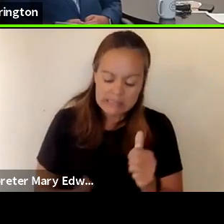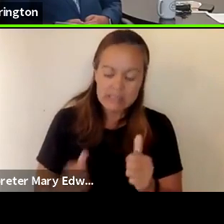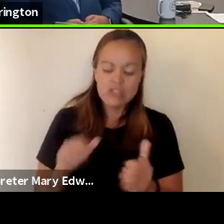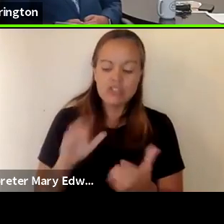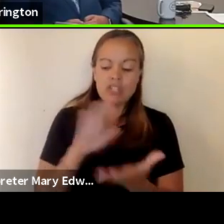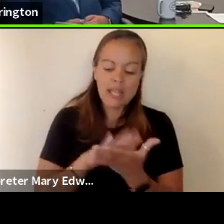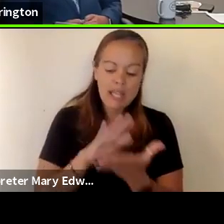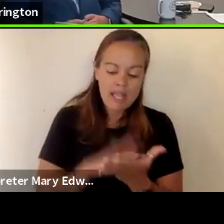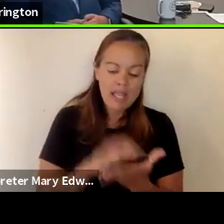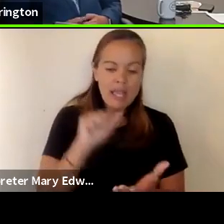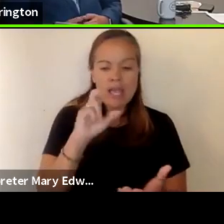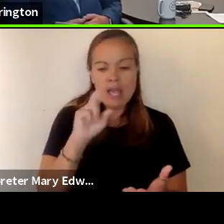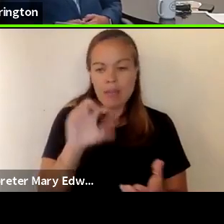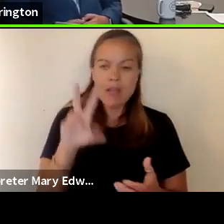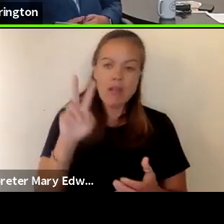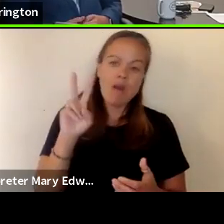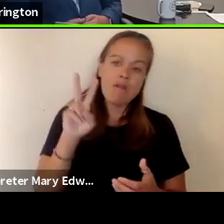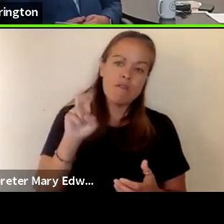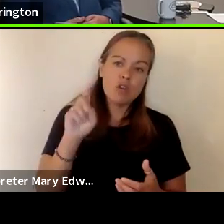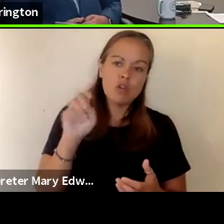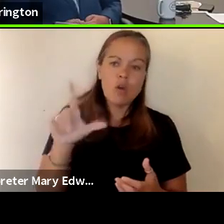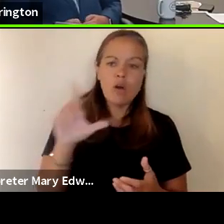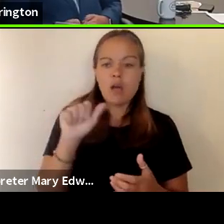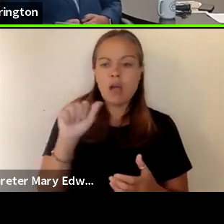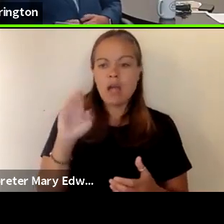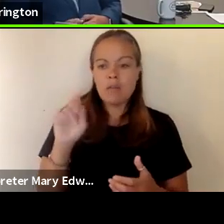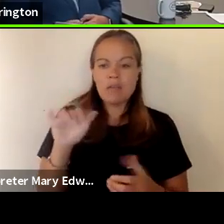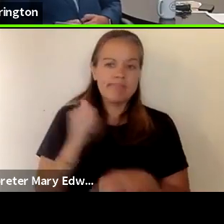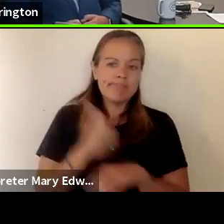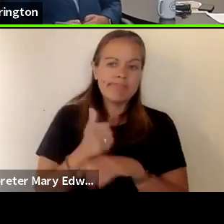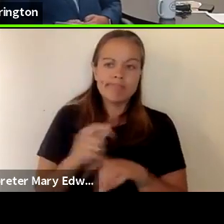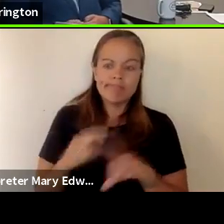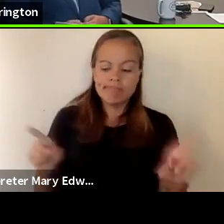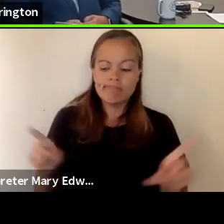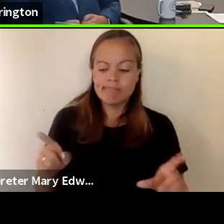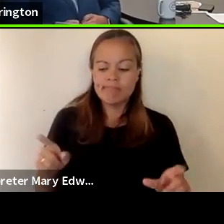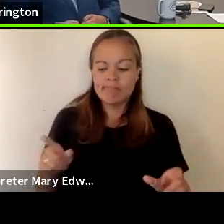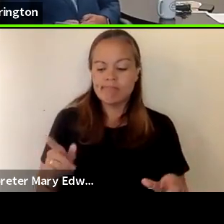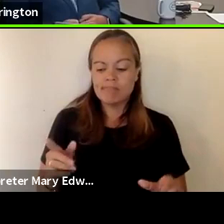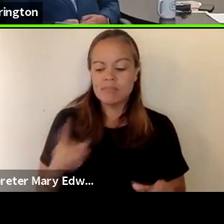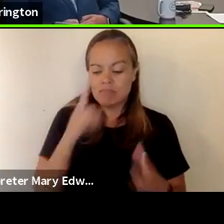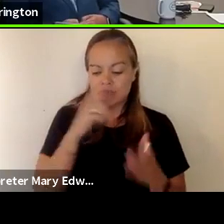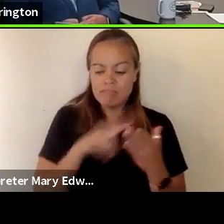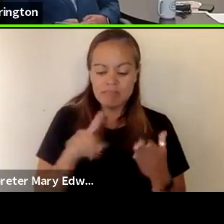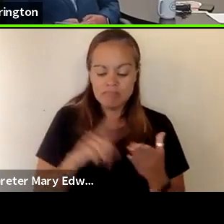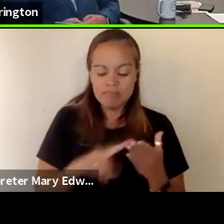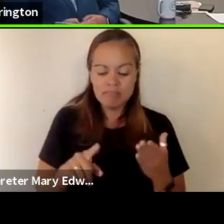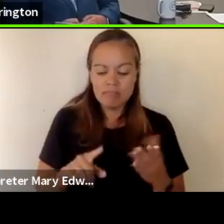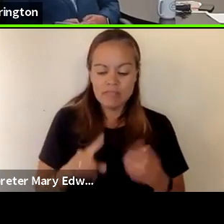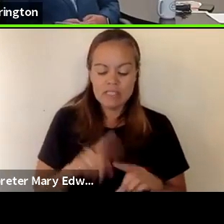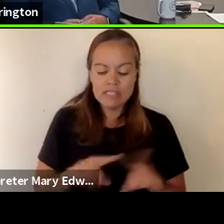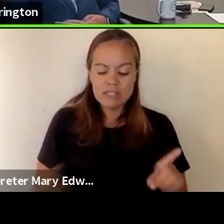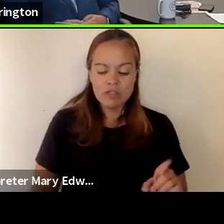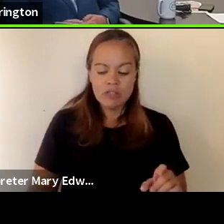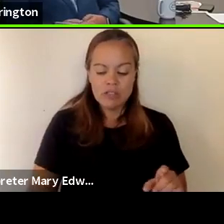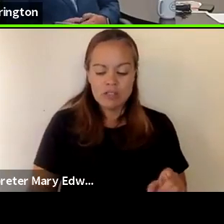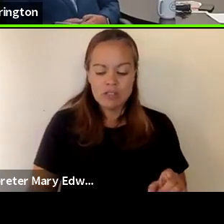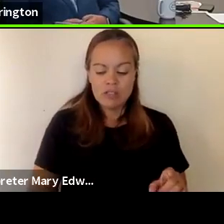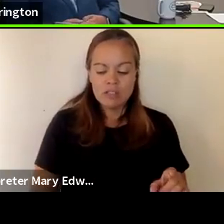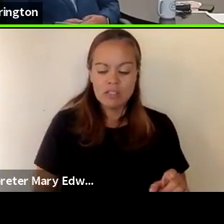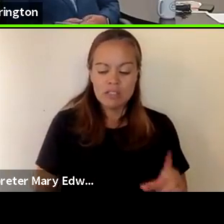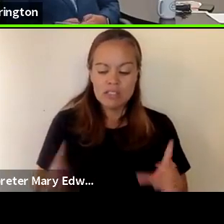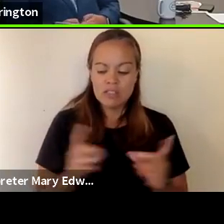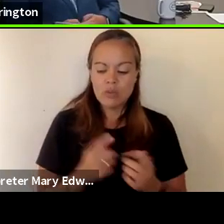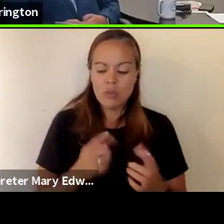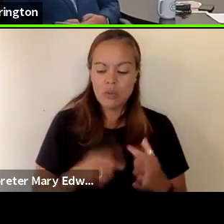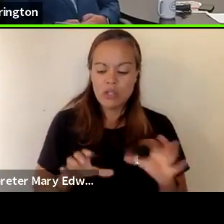or virtual academy is set up differently so i was it's a matter of checking out the different districts and what they're